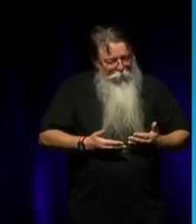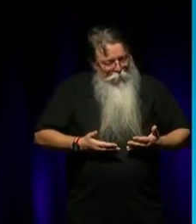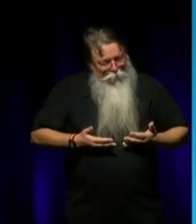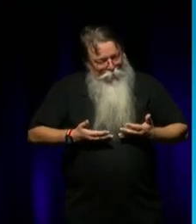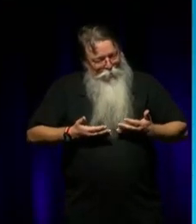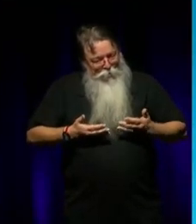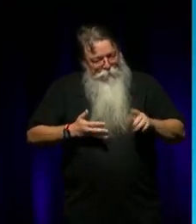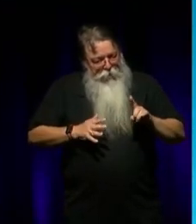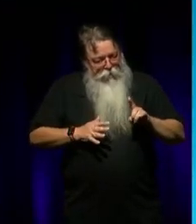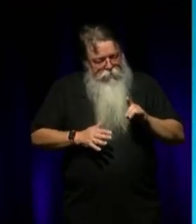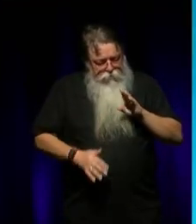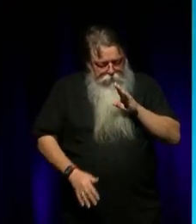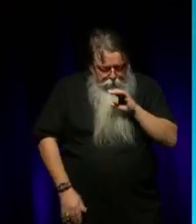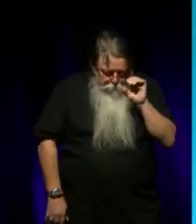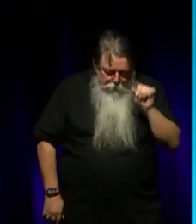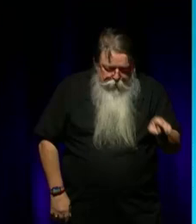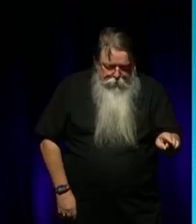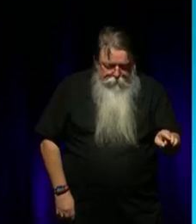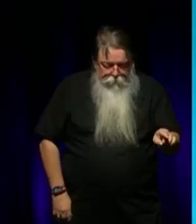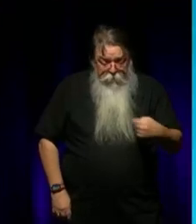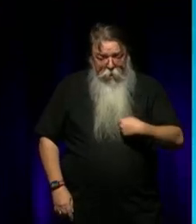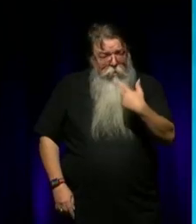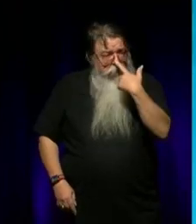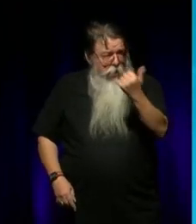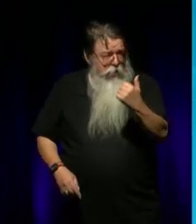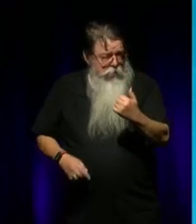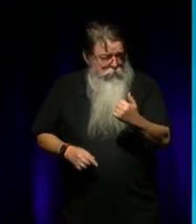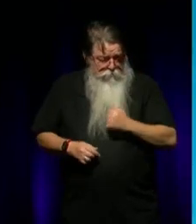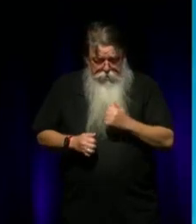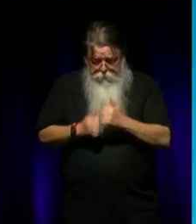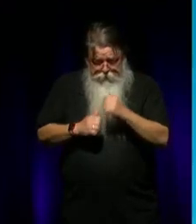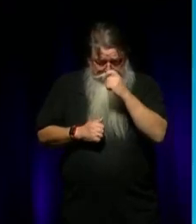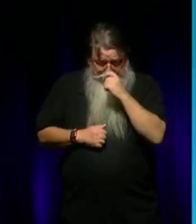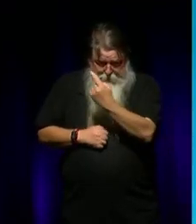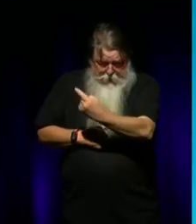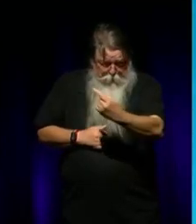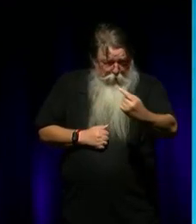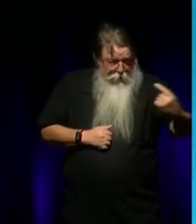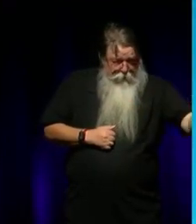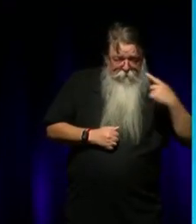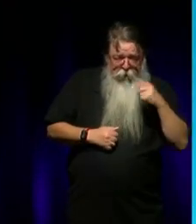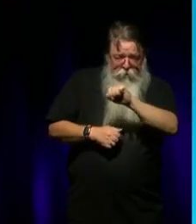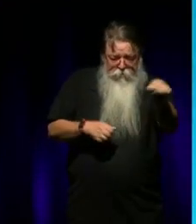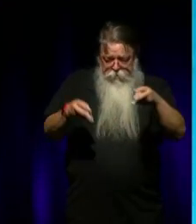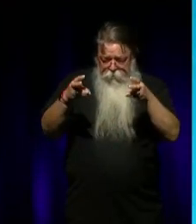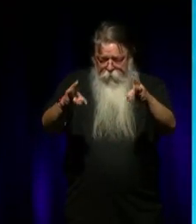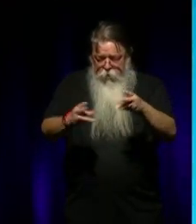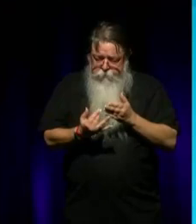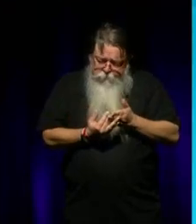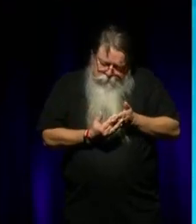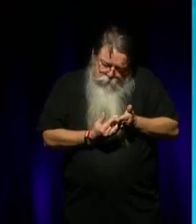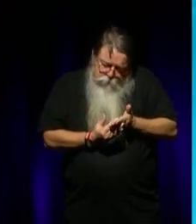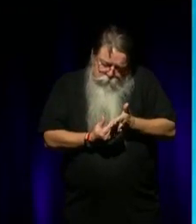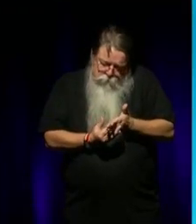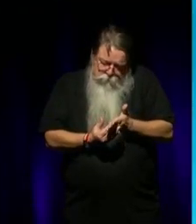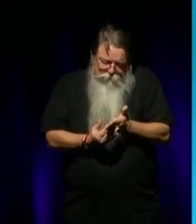I, I am just fortunate. I know, each of my siblings, found to navigate their own way. They would all find their ways of dealing with